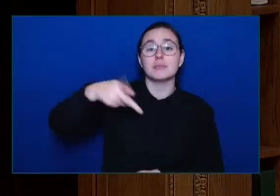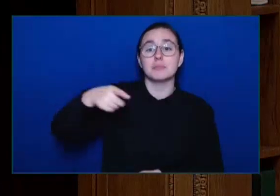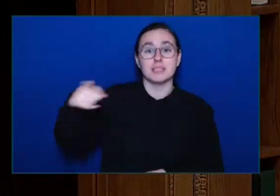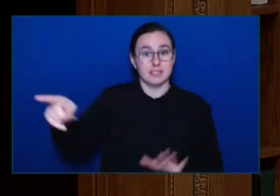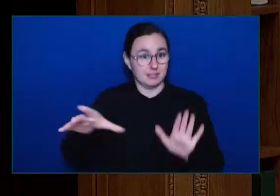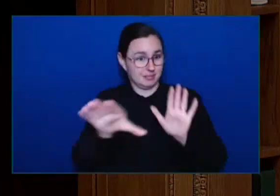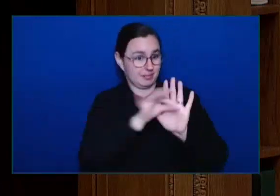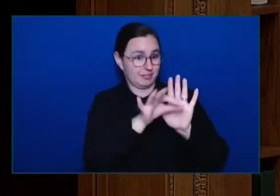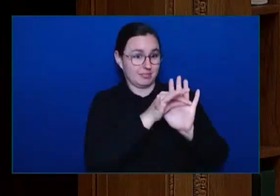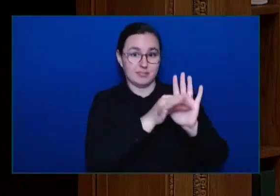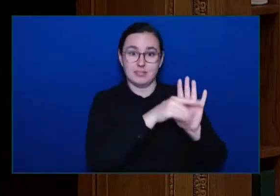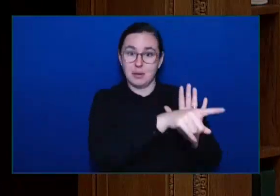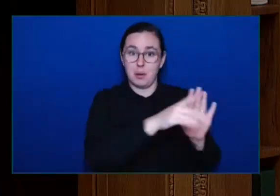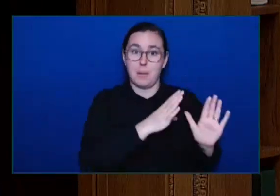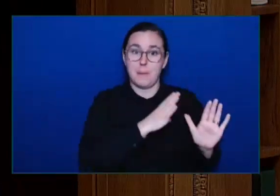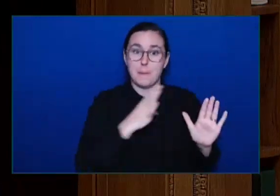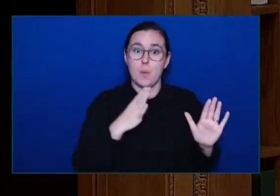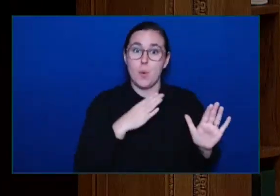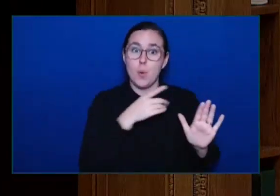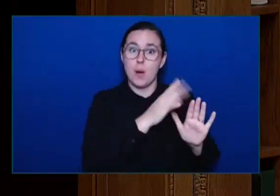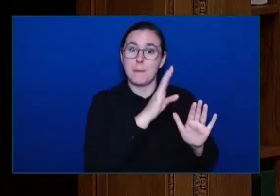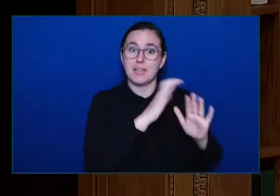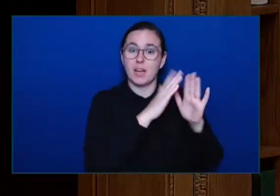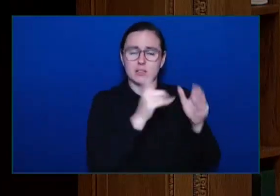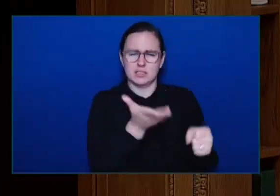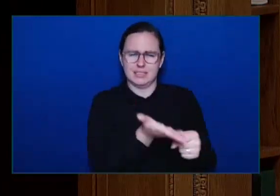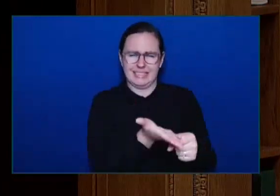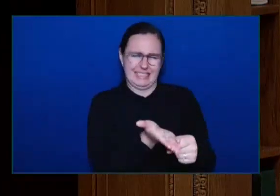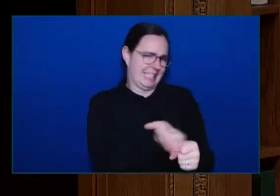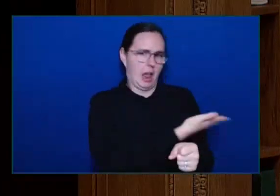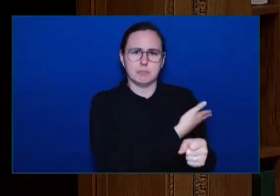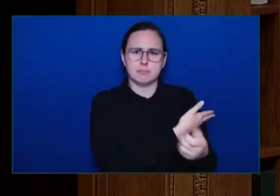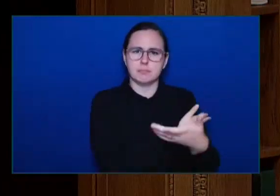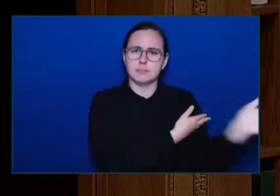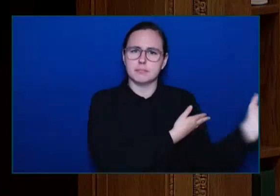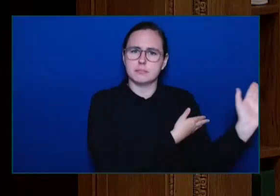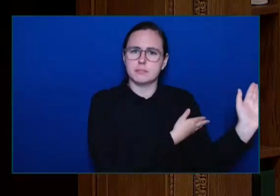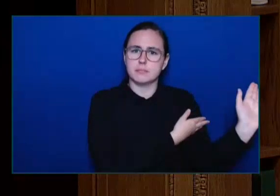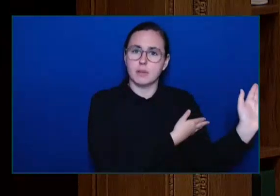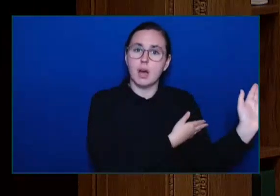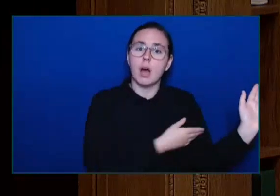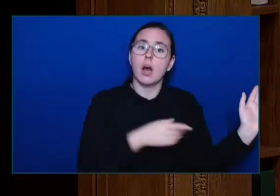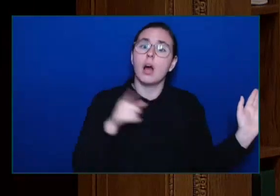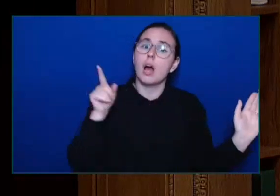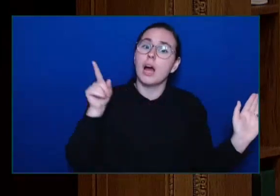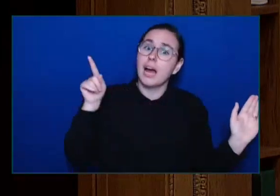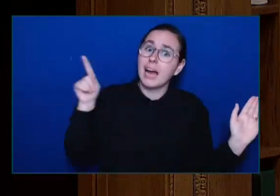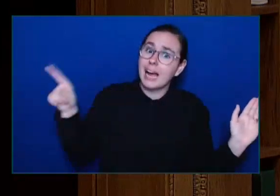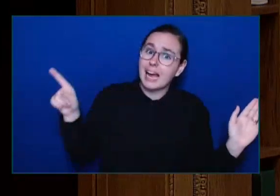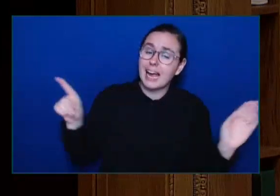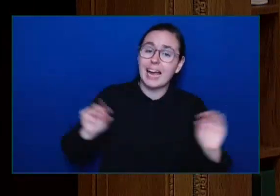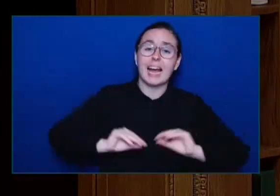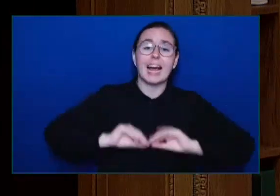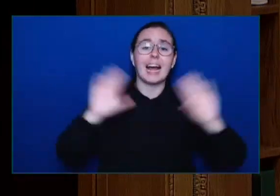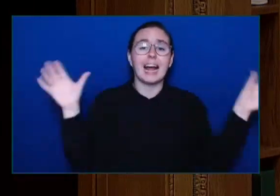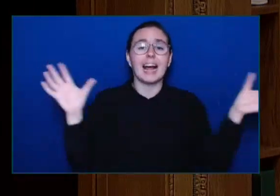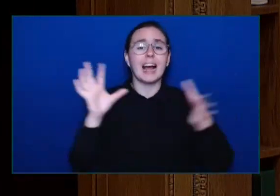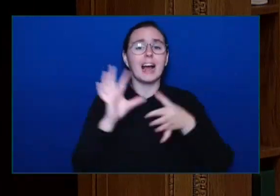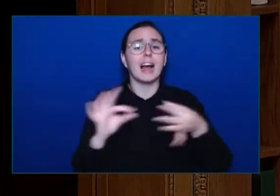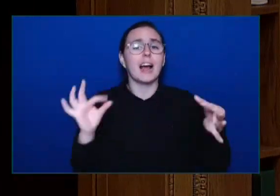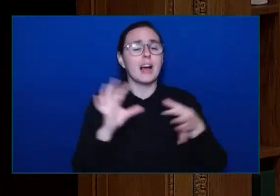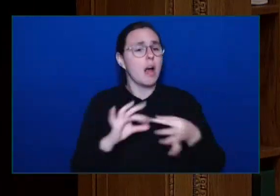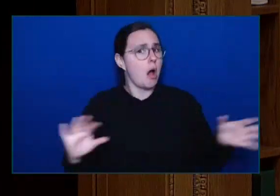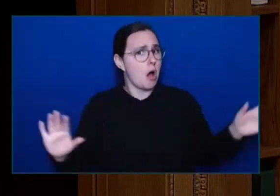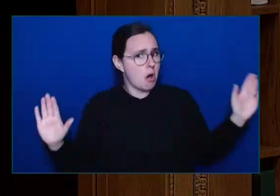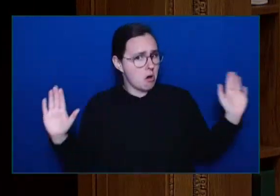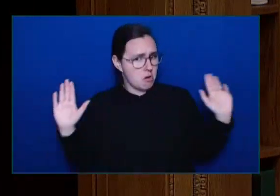Mr. Speaker He went out of his way To make the point That there was no suggestion Of any wrongdoing When we